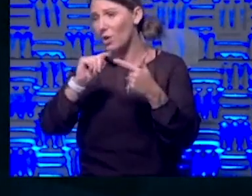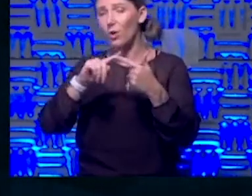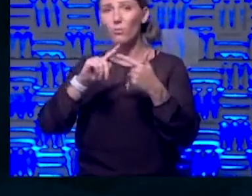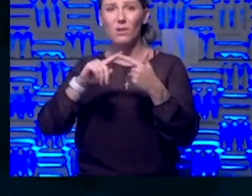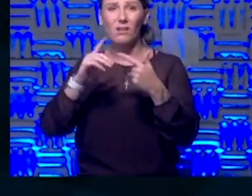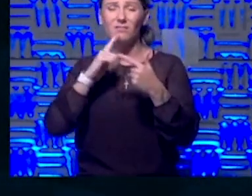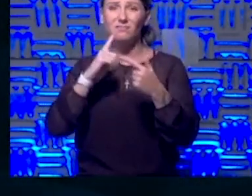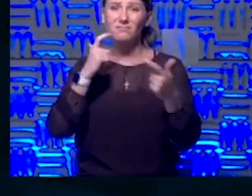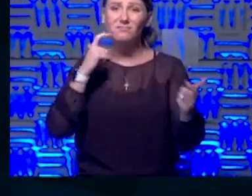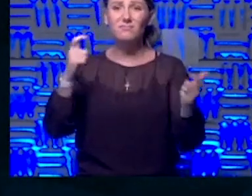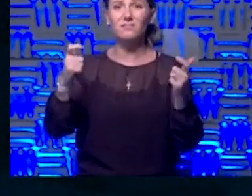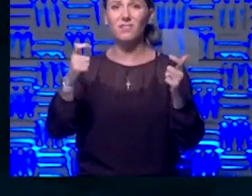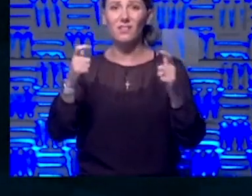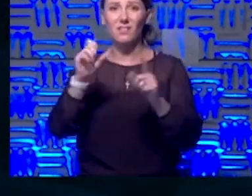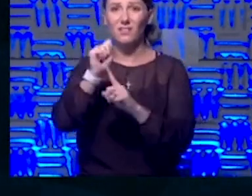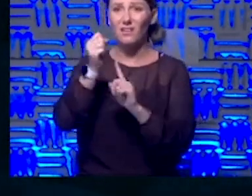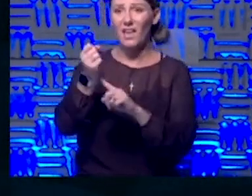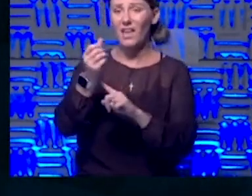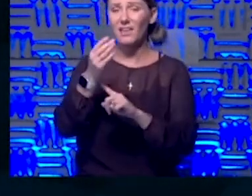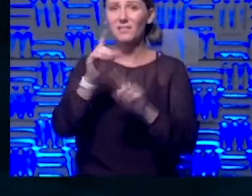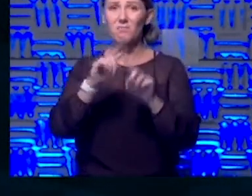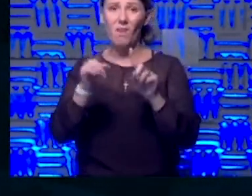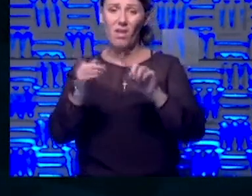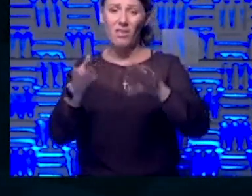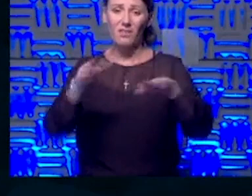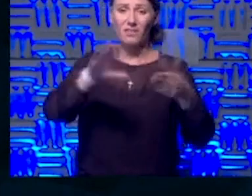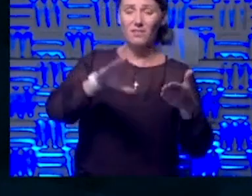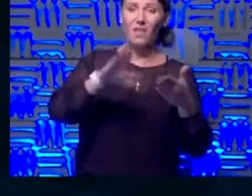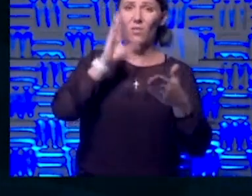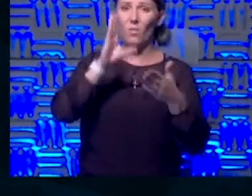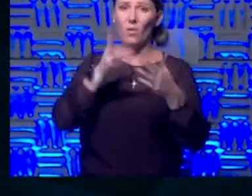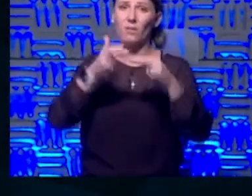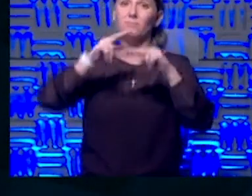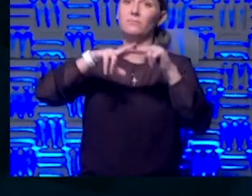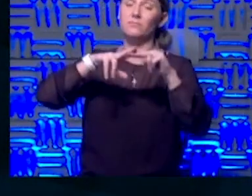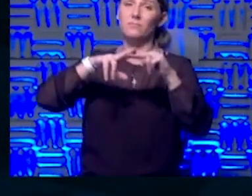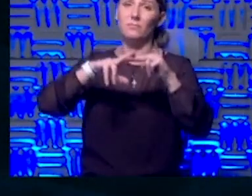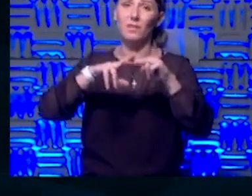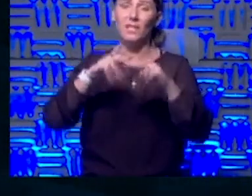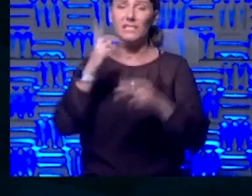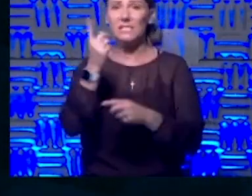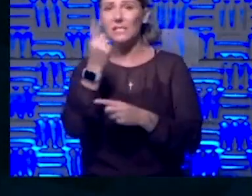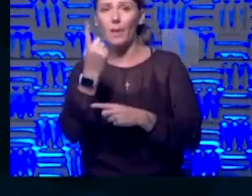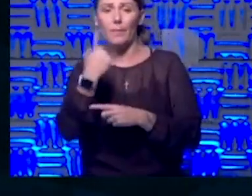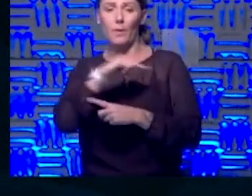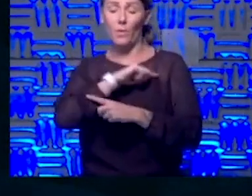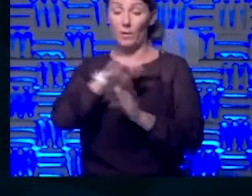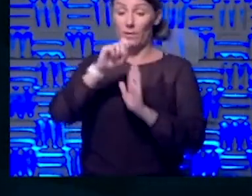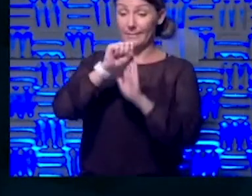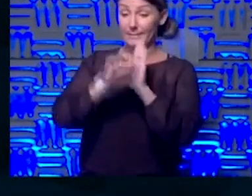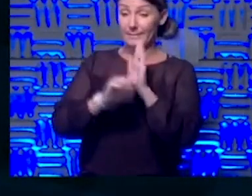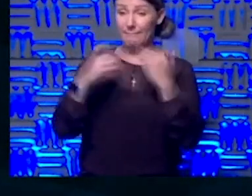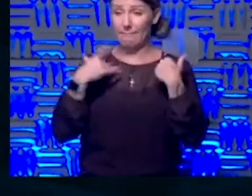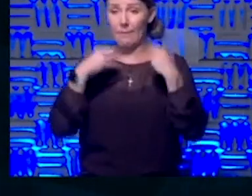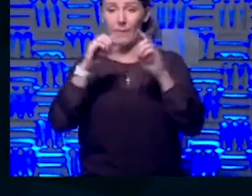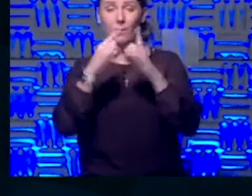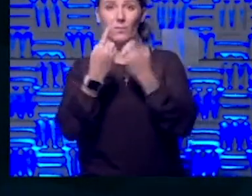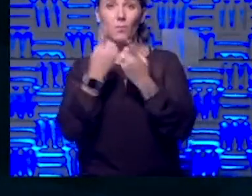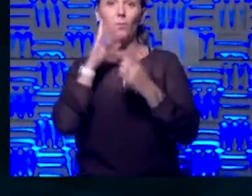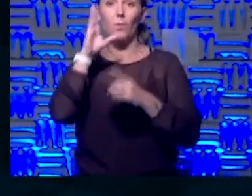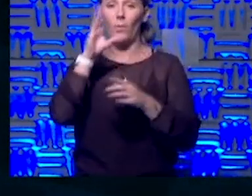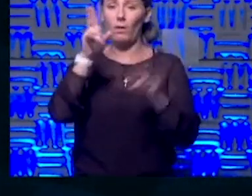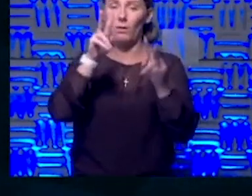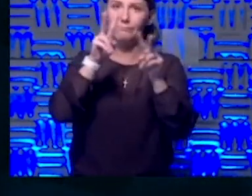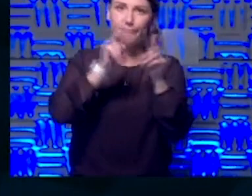huge cases, but our death curve will increase. And so that will be something that we at the state health department, we're going to be looking at